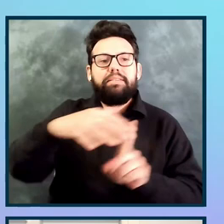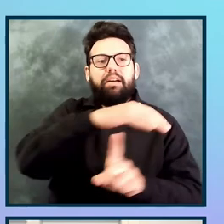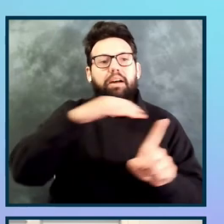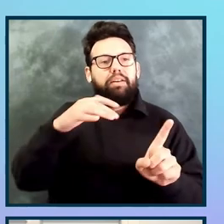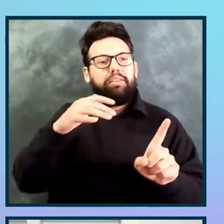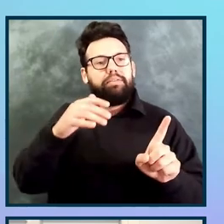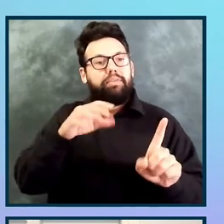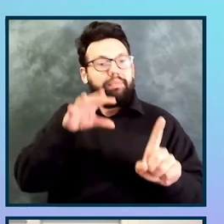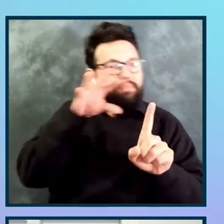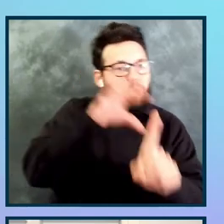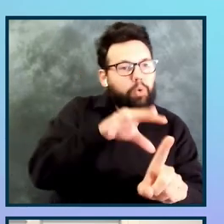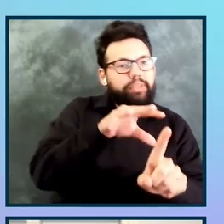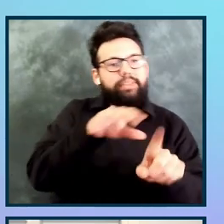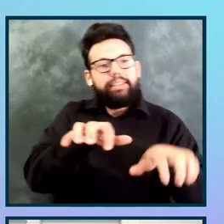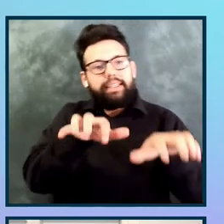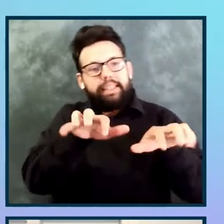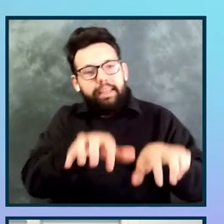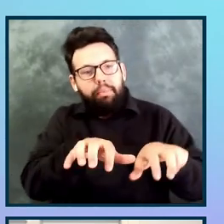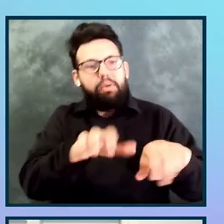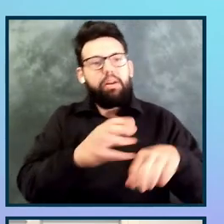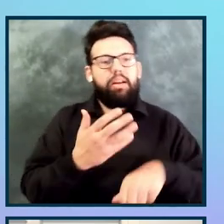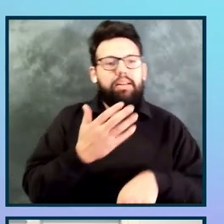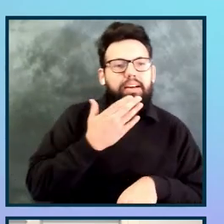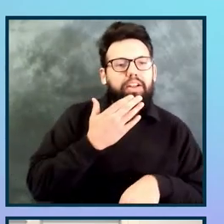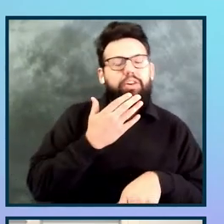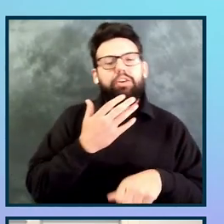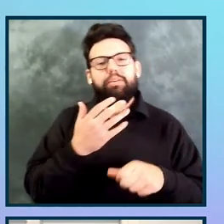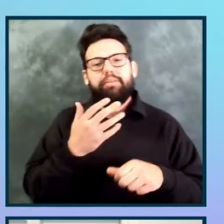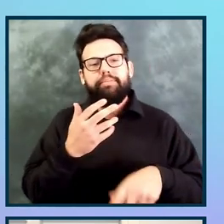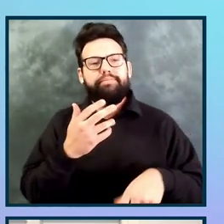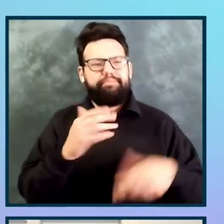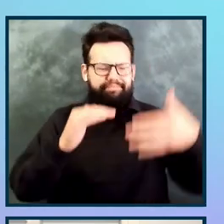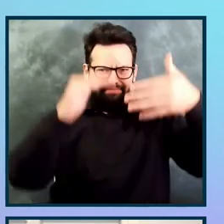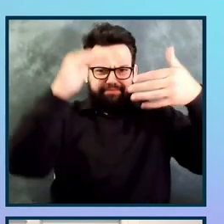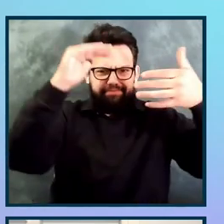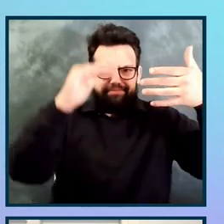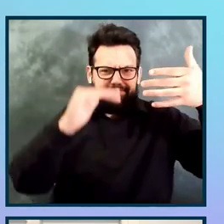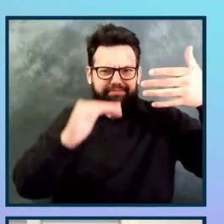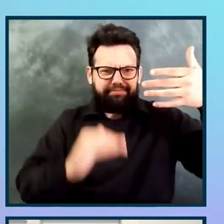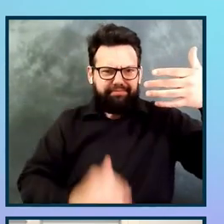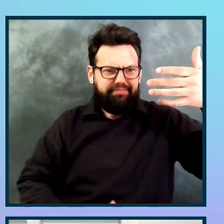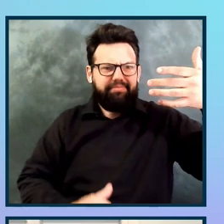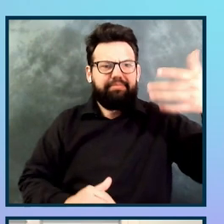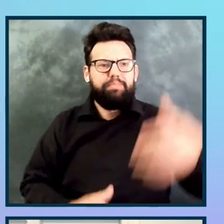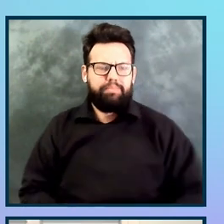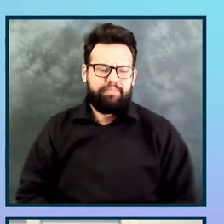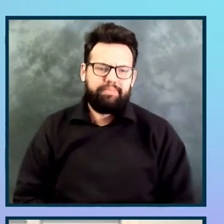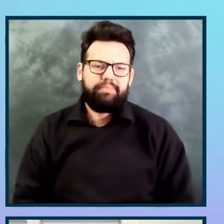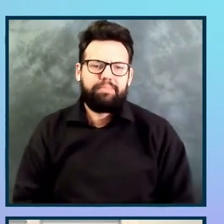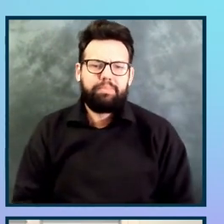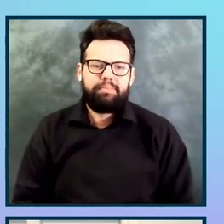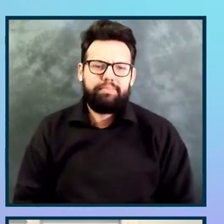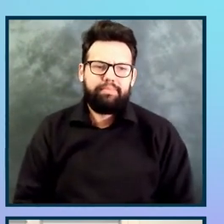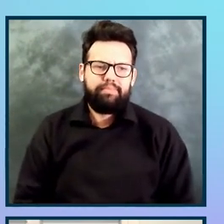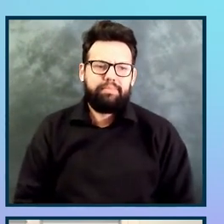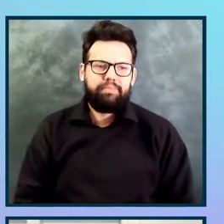use of color, focus visible, resized text, meaningful sequence, and labels or instructions.